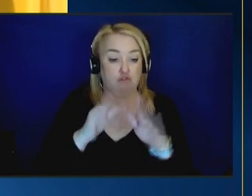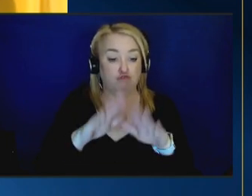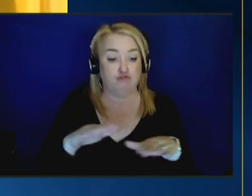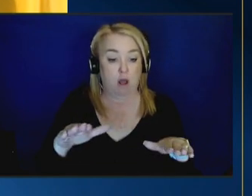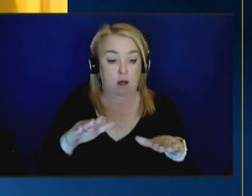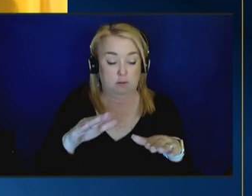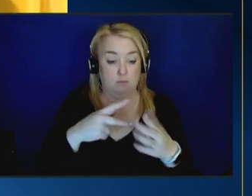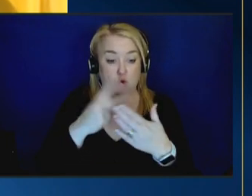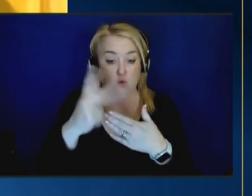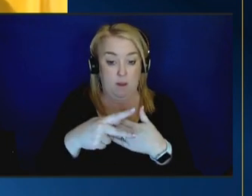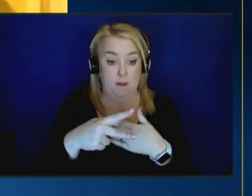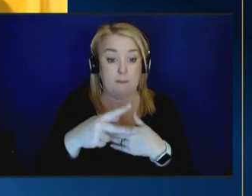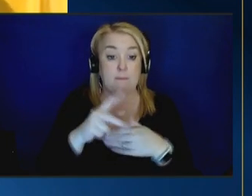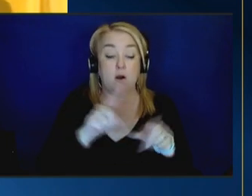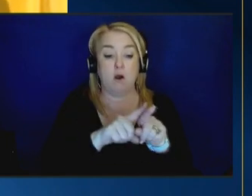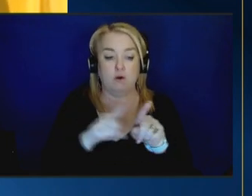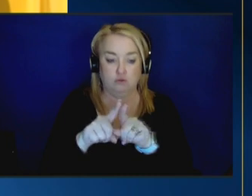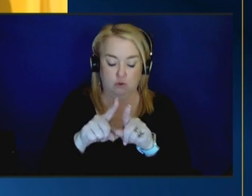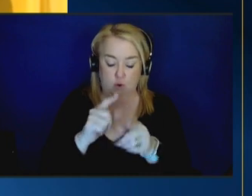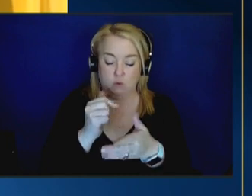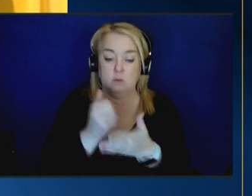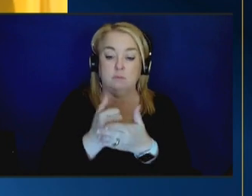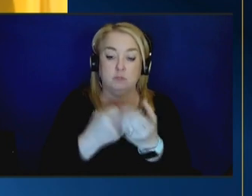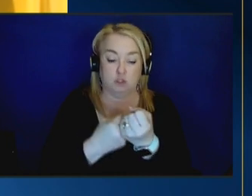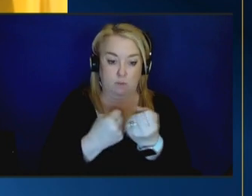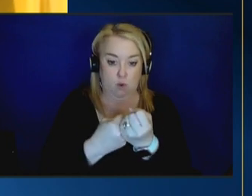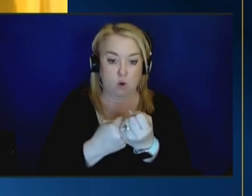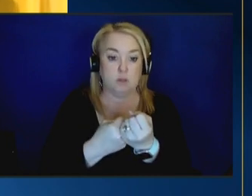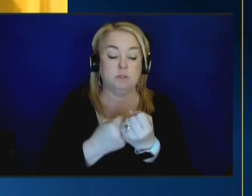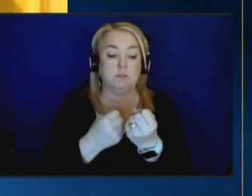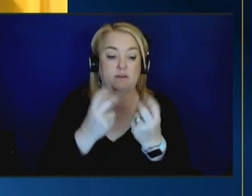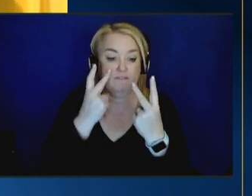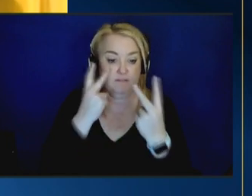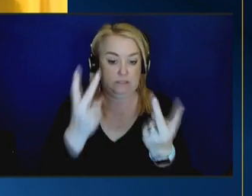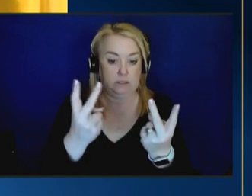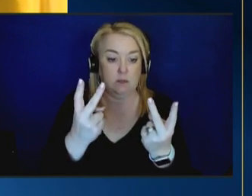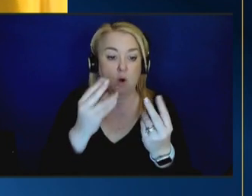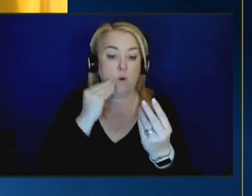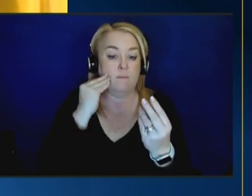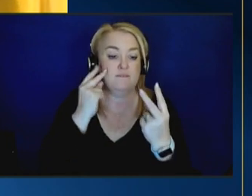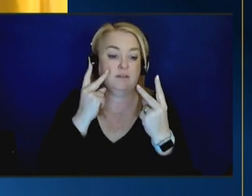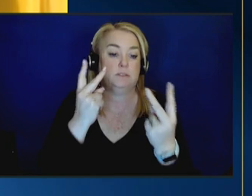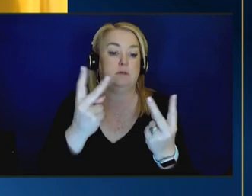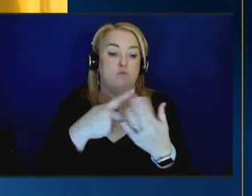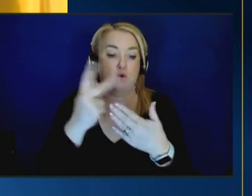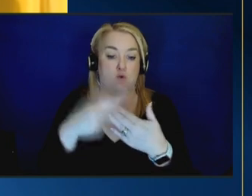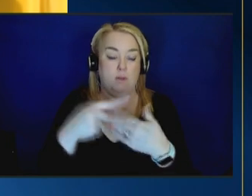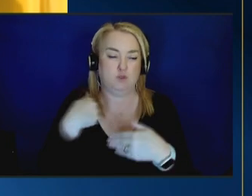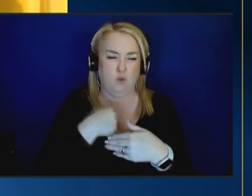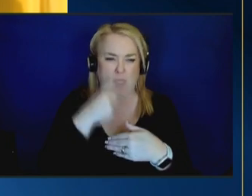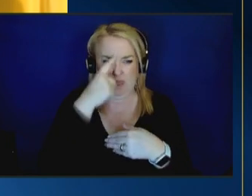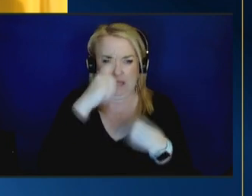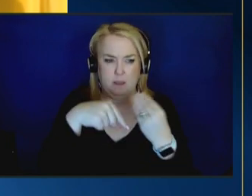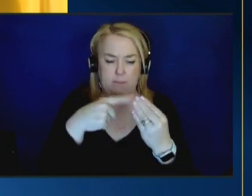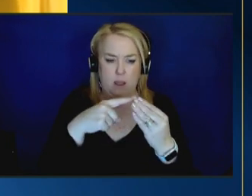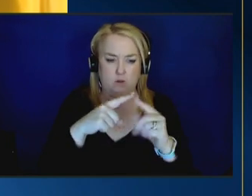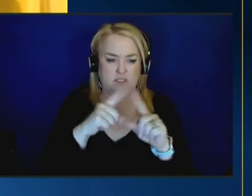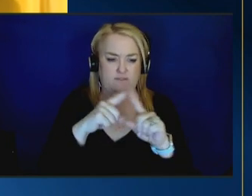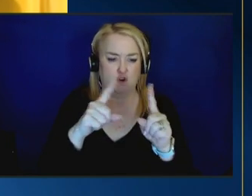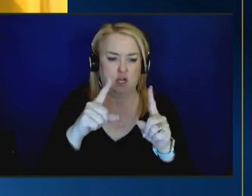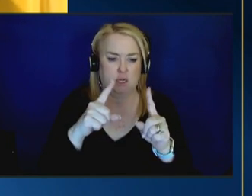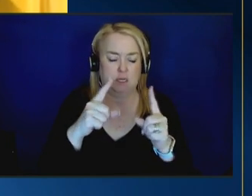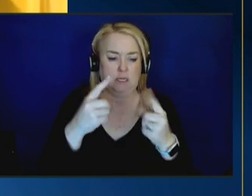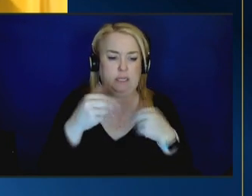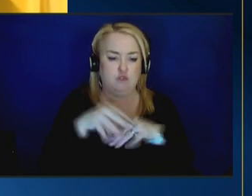program also supports home visiting programs so we're seeing i think more and more states think creatively about integrating